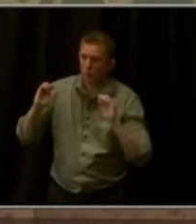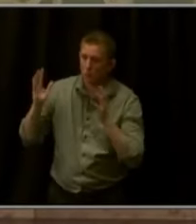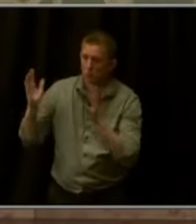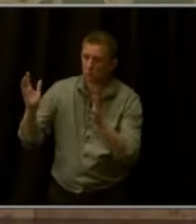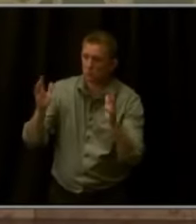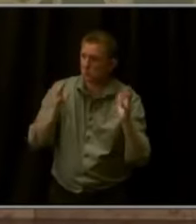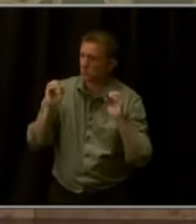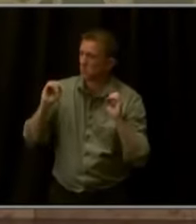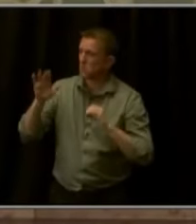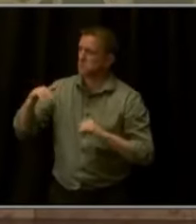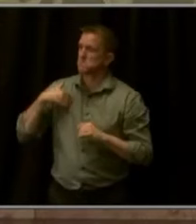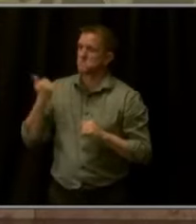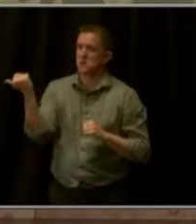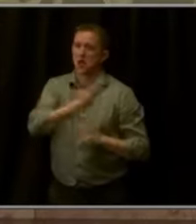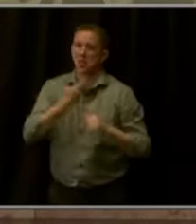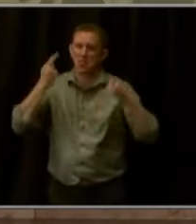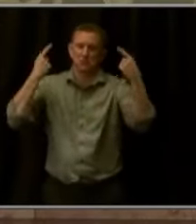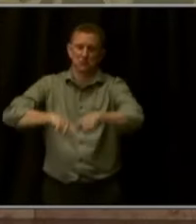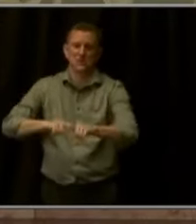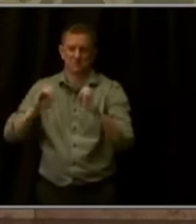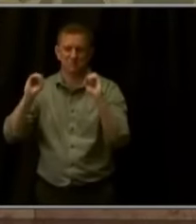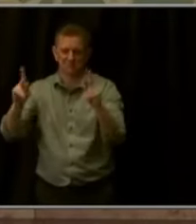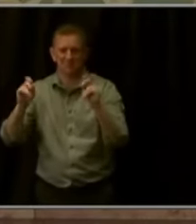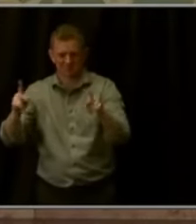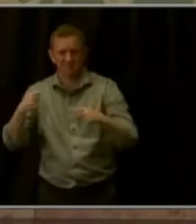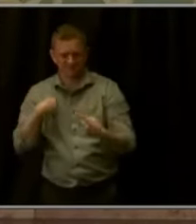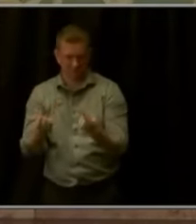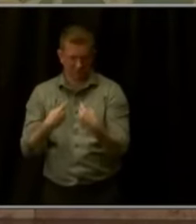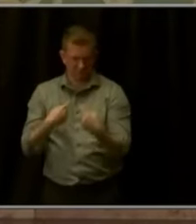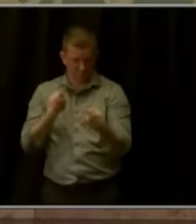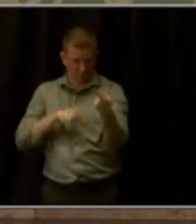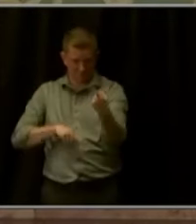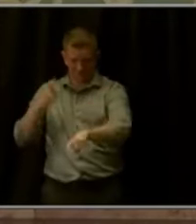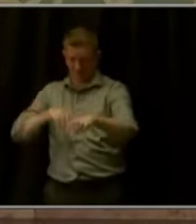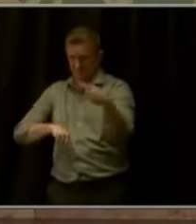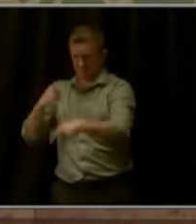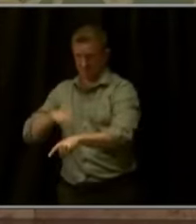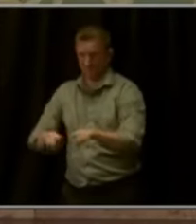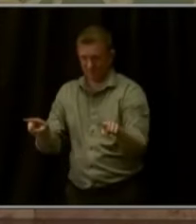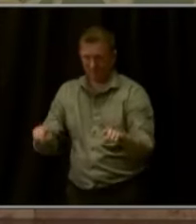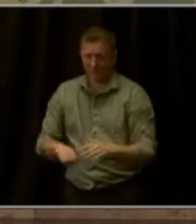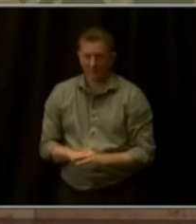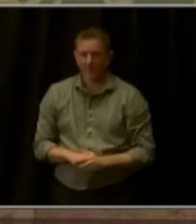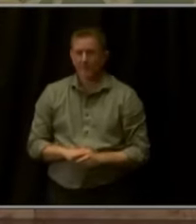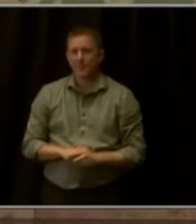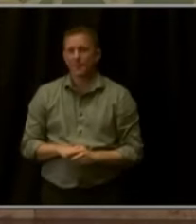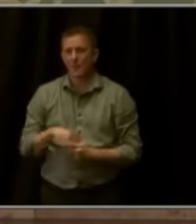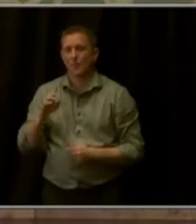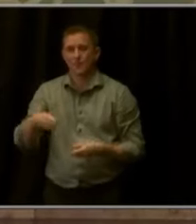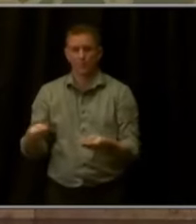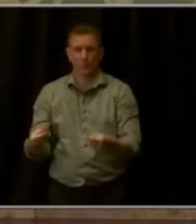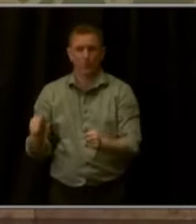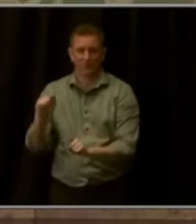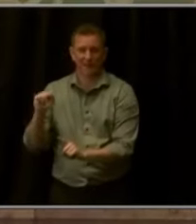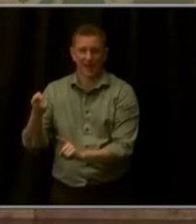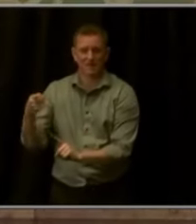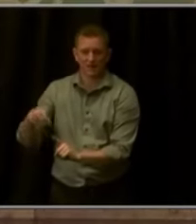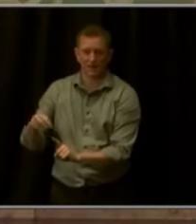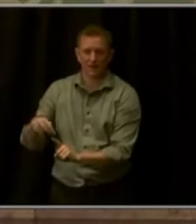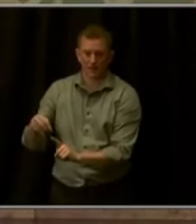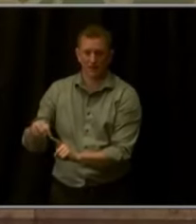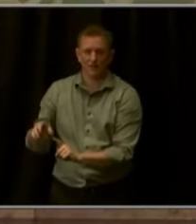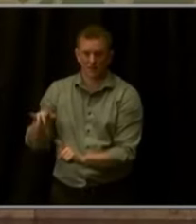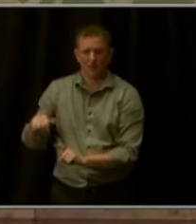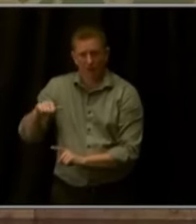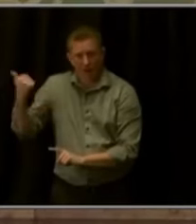It's a compromise. Work together. Likewise, we know that property taxes are part of what's driving up the cost of living